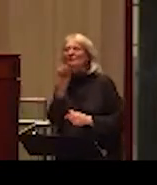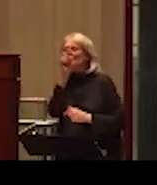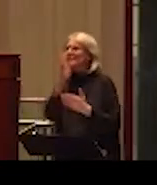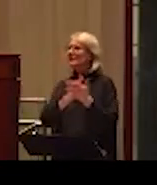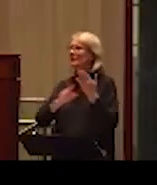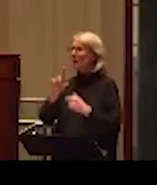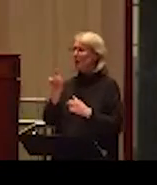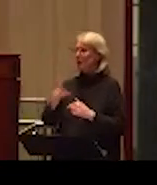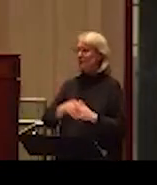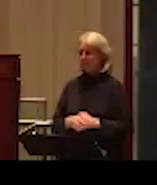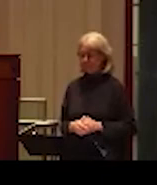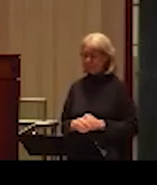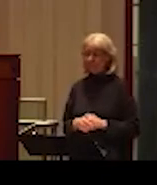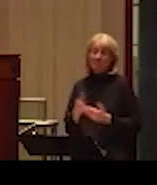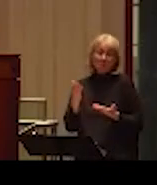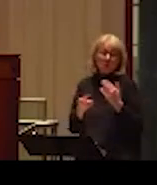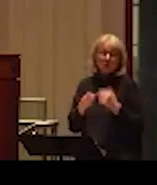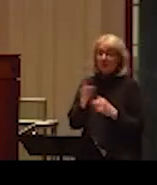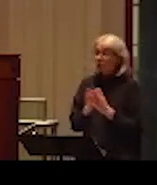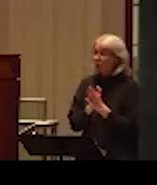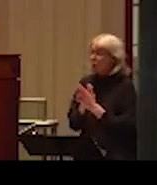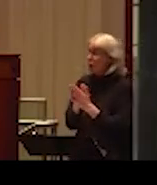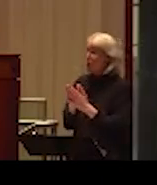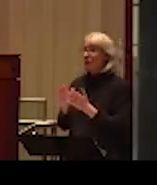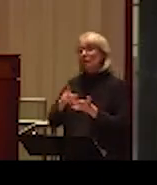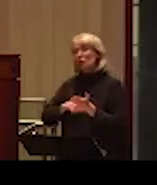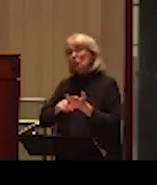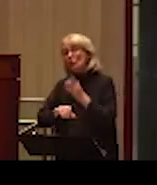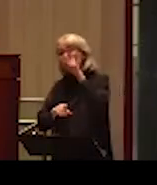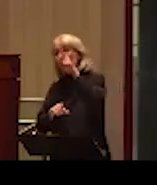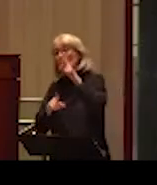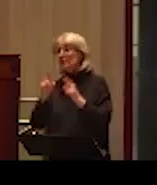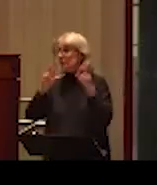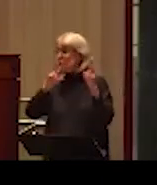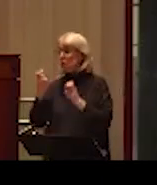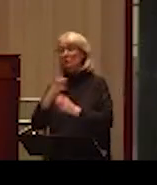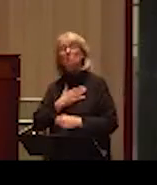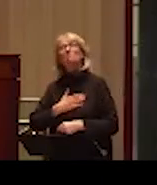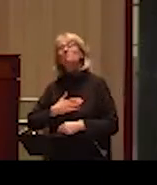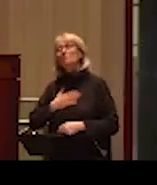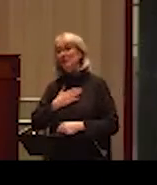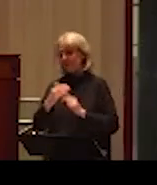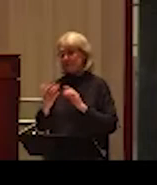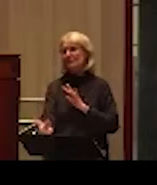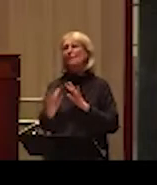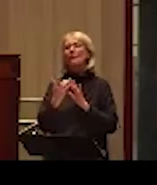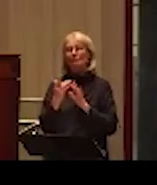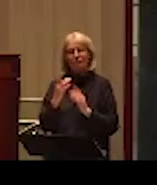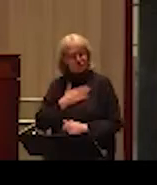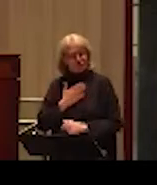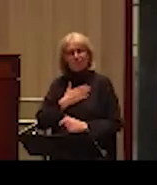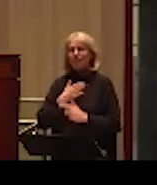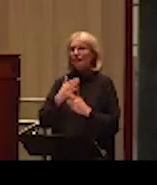some of you are interested in learning more about any of those issues, please feel free to contact me, email me, and I'll be happy to